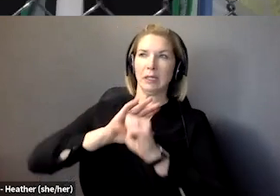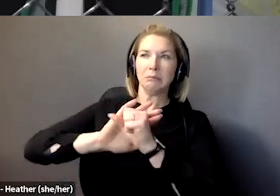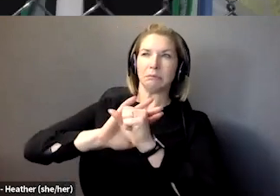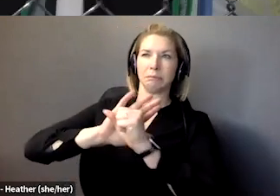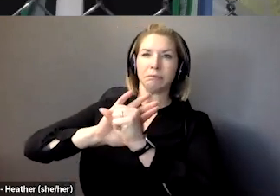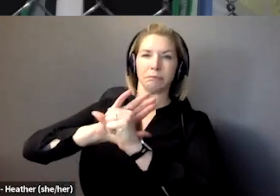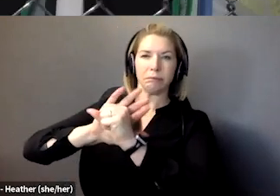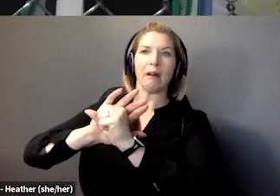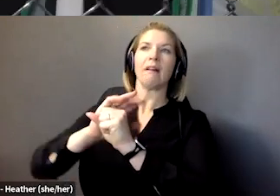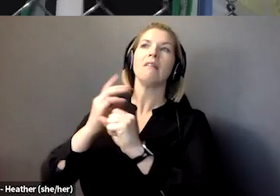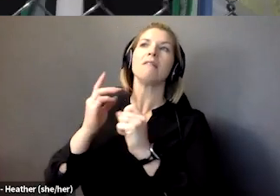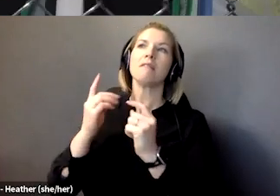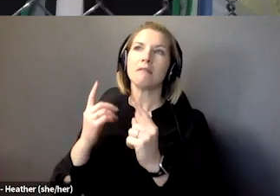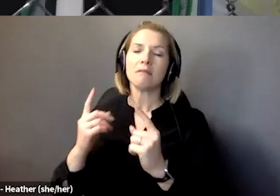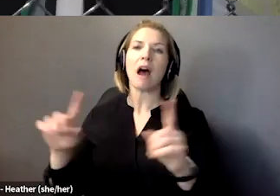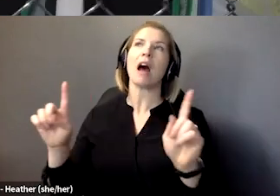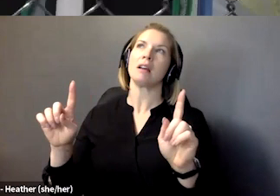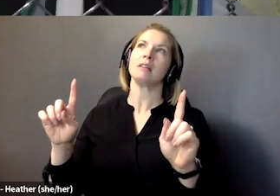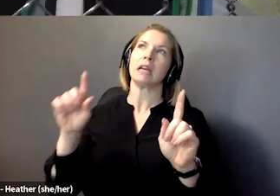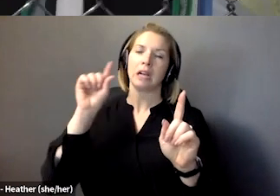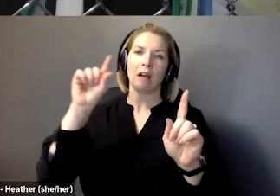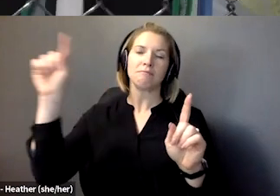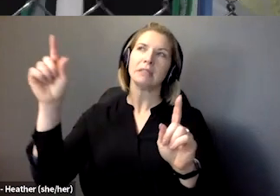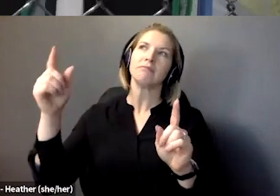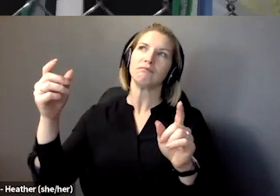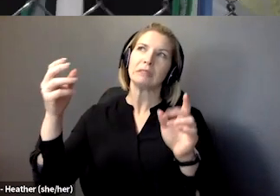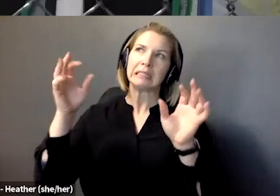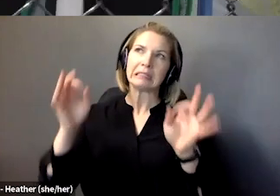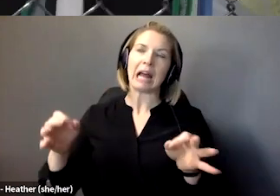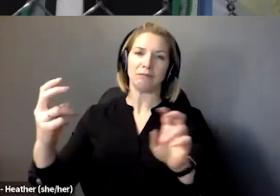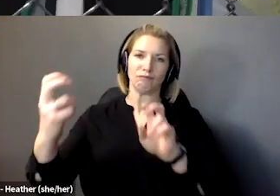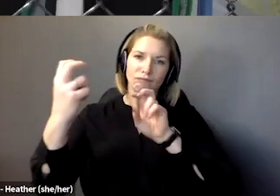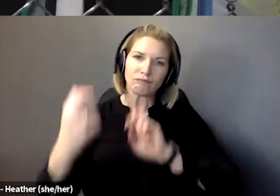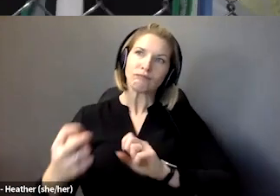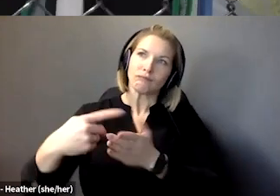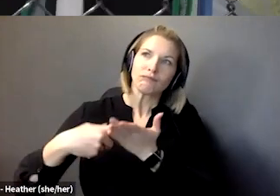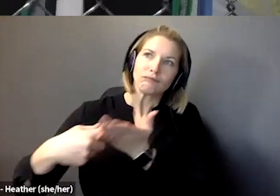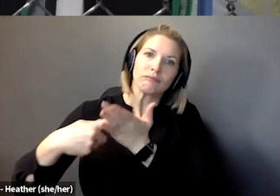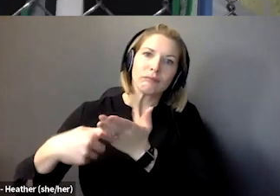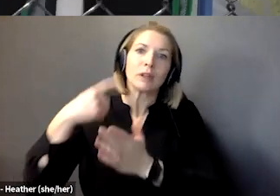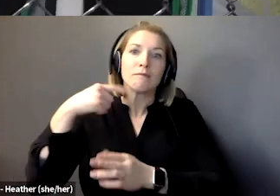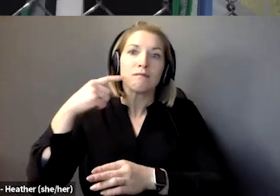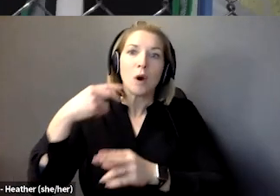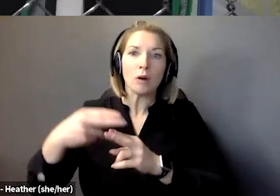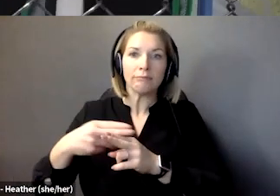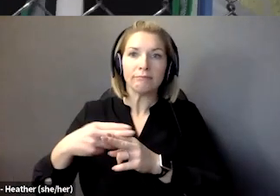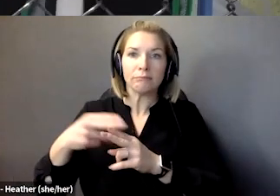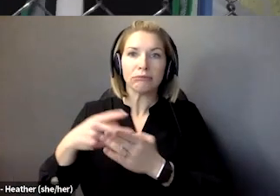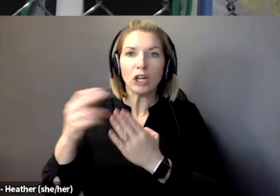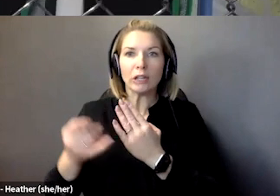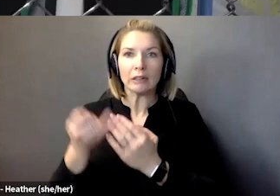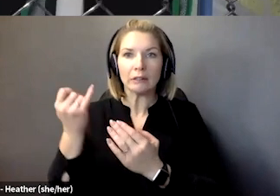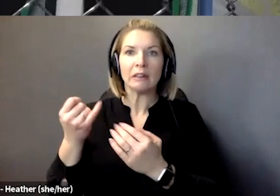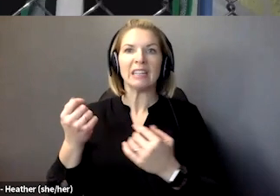negotiate with the government for a pilot project. Jonathan. I've been working with the